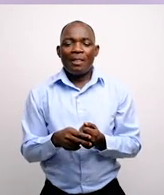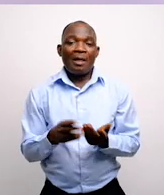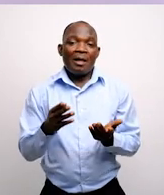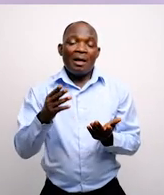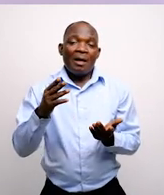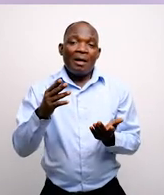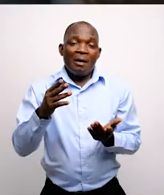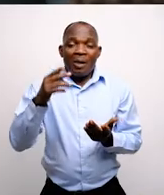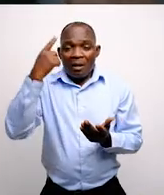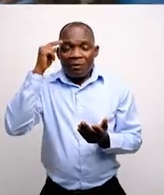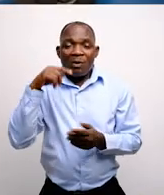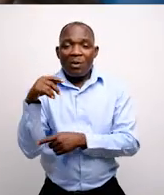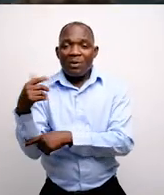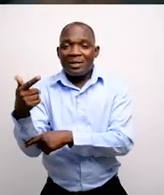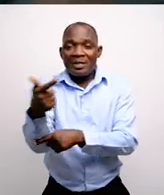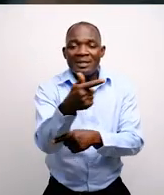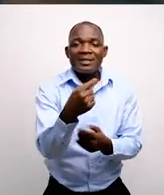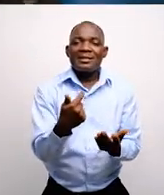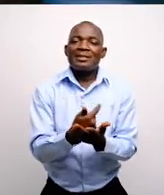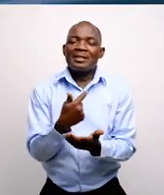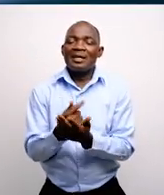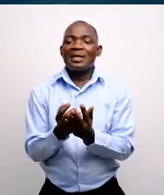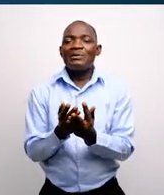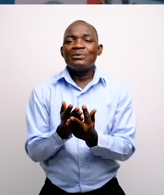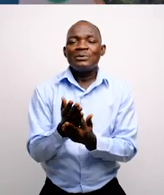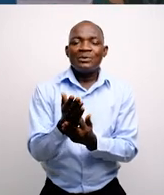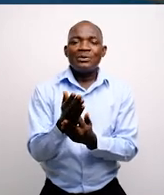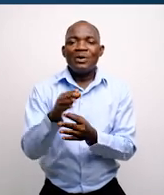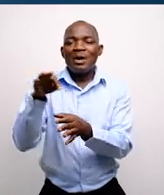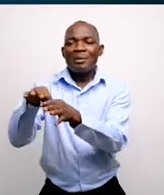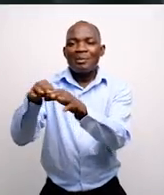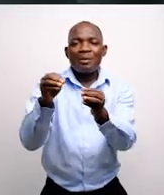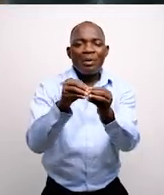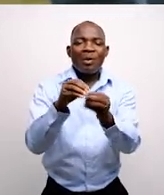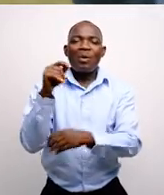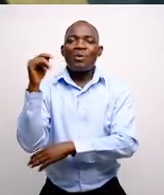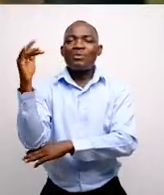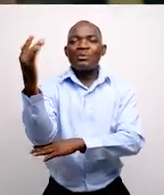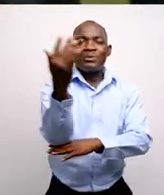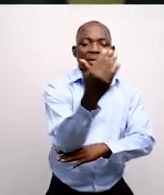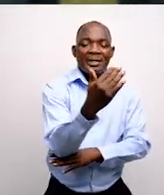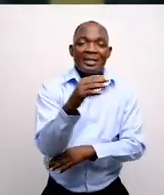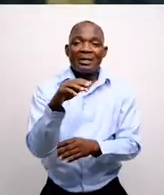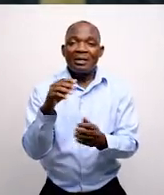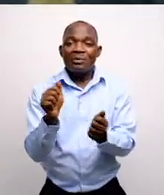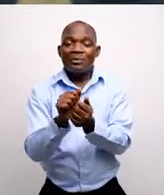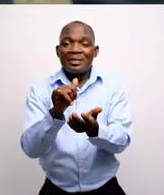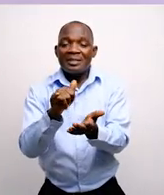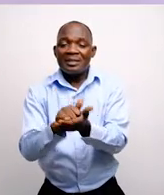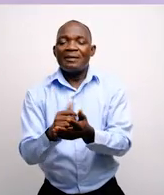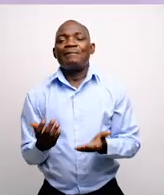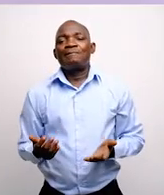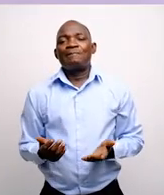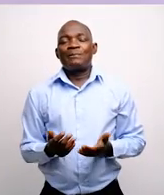for greening Ghana through tree planting. And in this